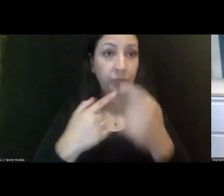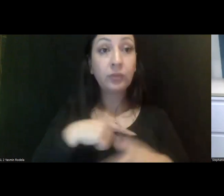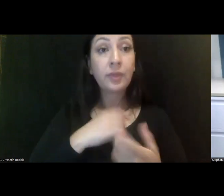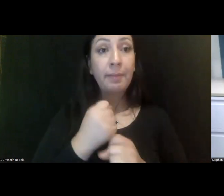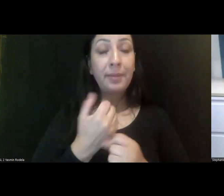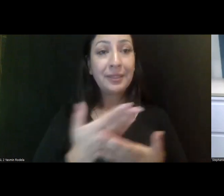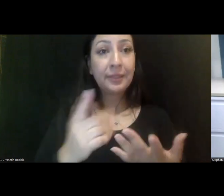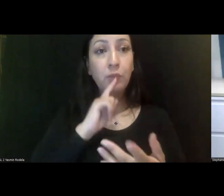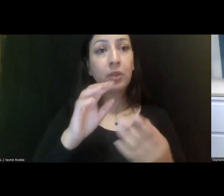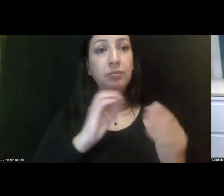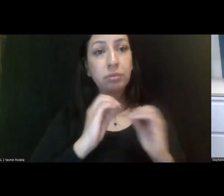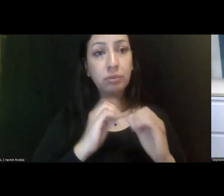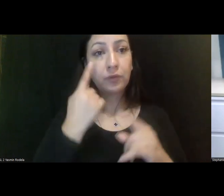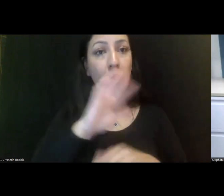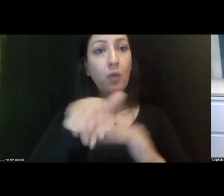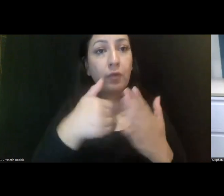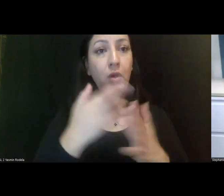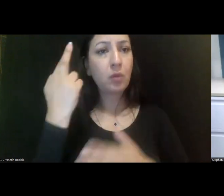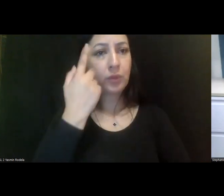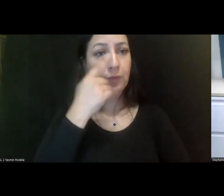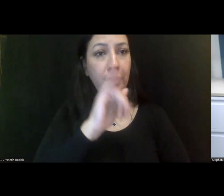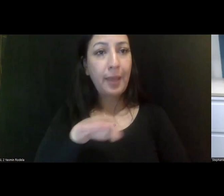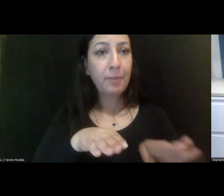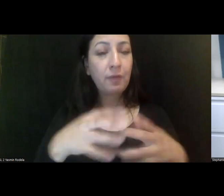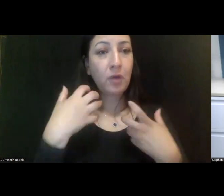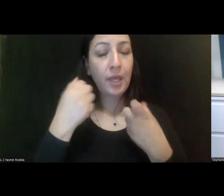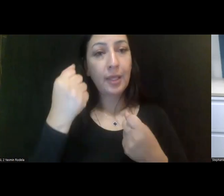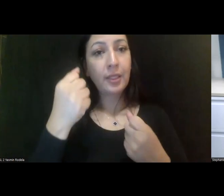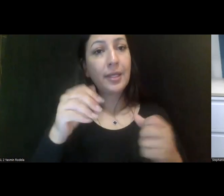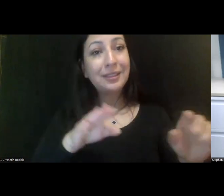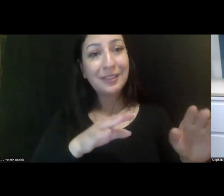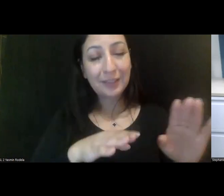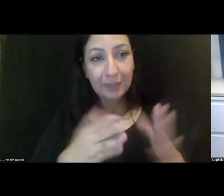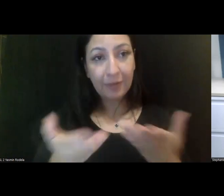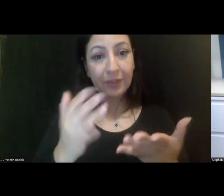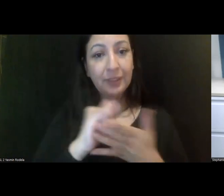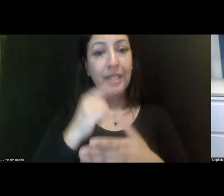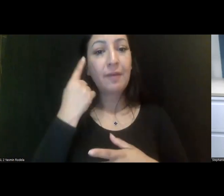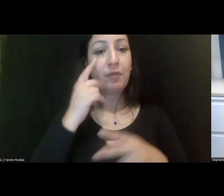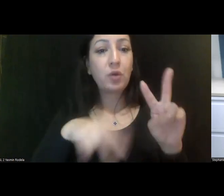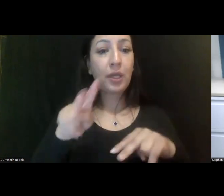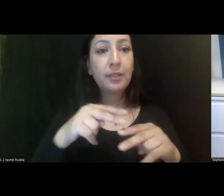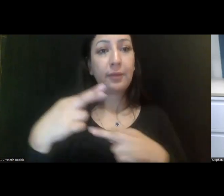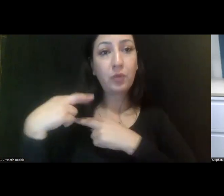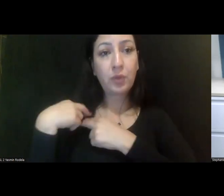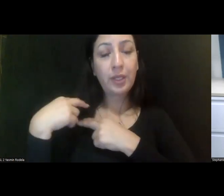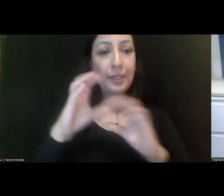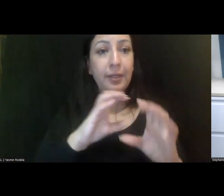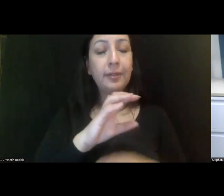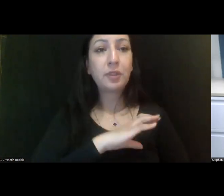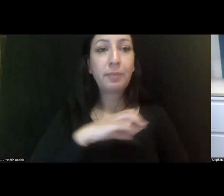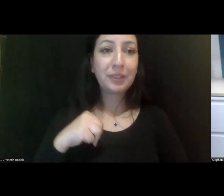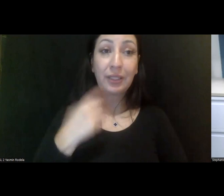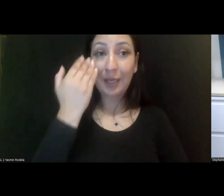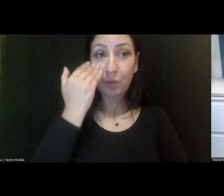um, adjustments to the overall purpose of the Behavioral Health Services Oversight and Accountability Commission, and so I want to just,